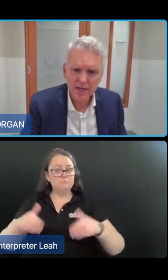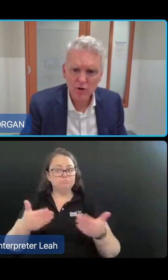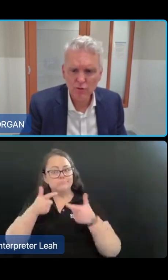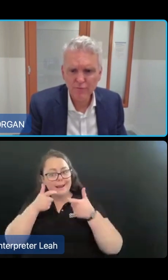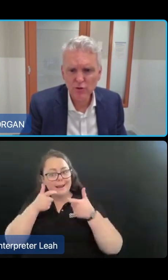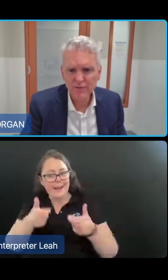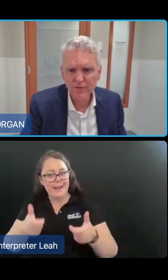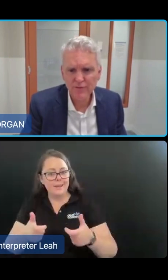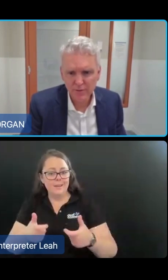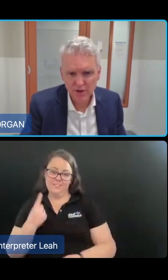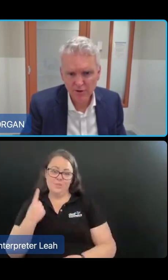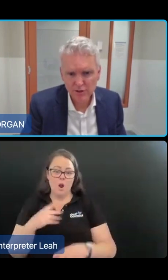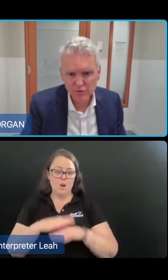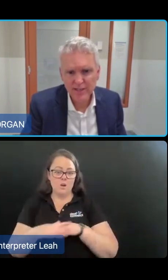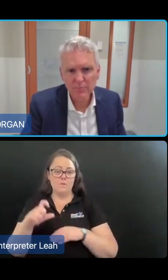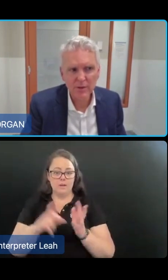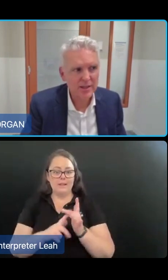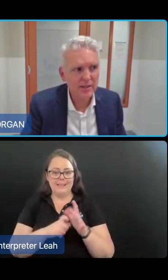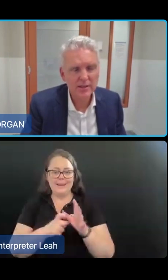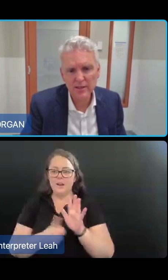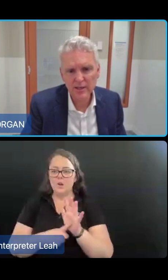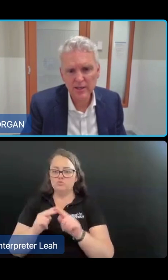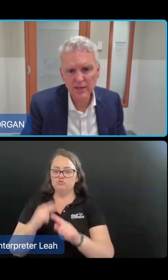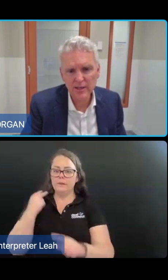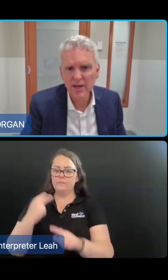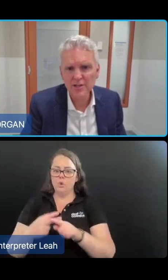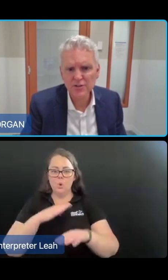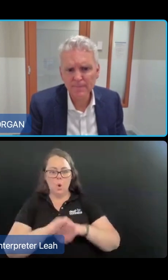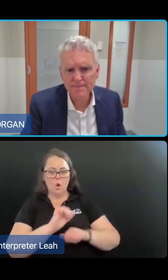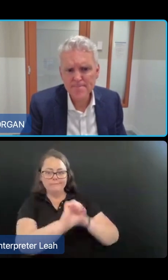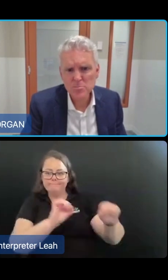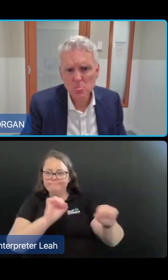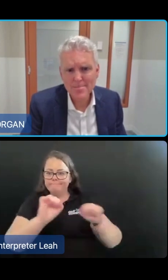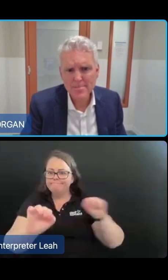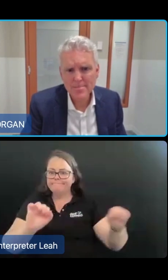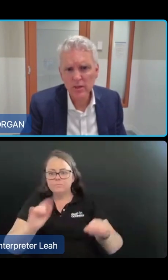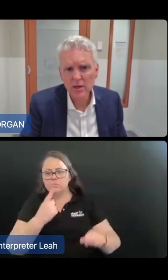other one is a clinical review of different personas reflecting people in the different classifications.